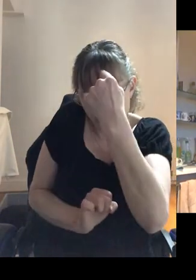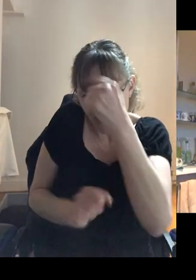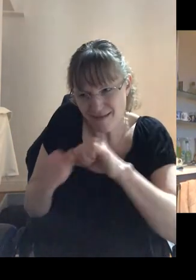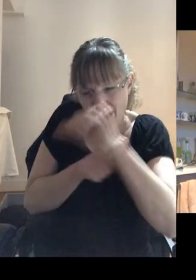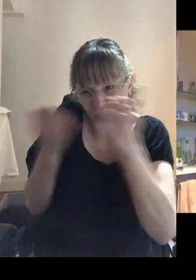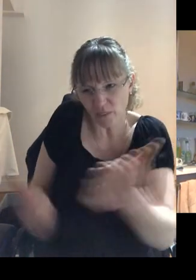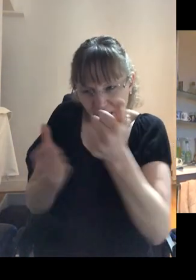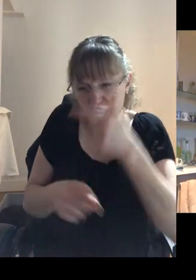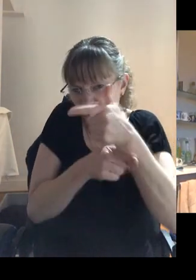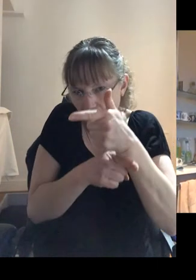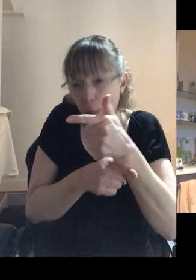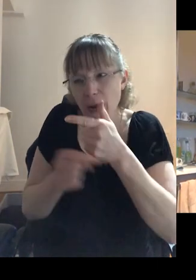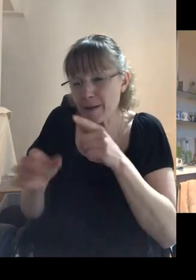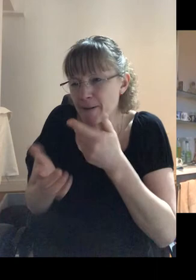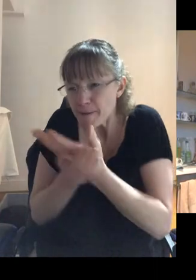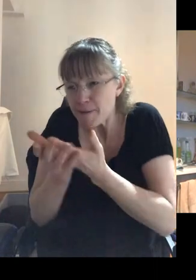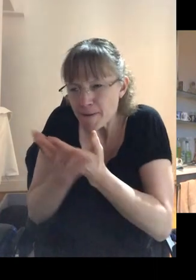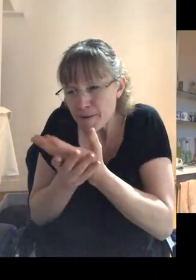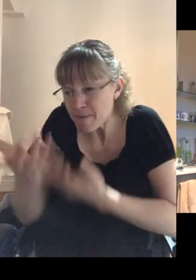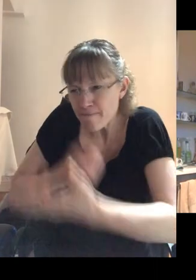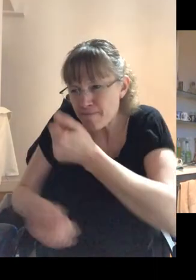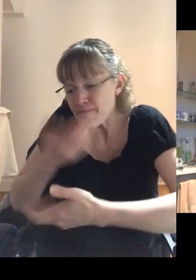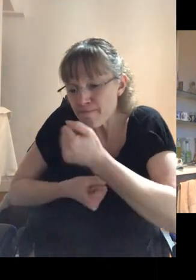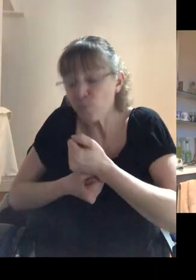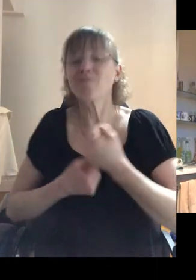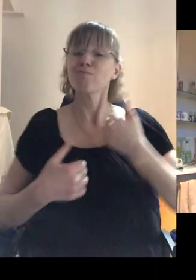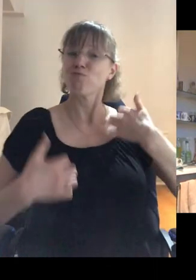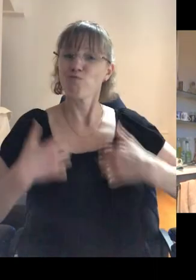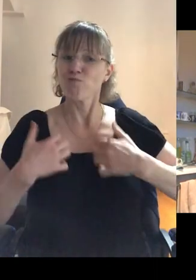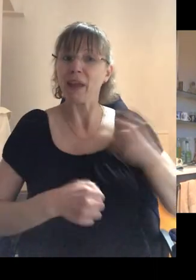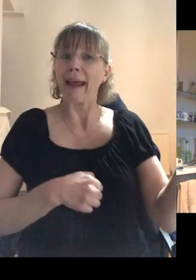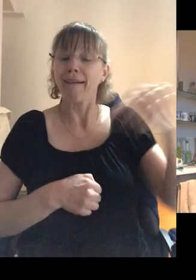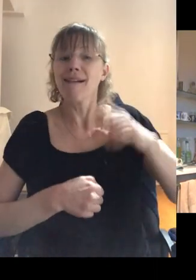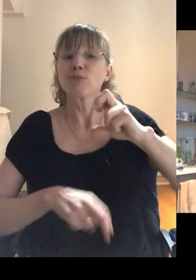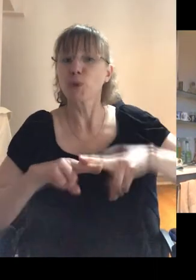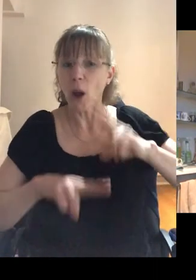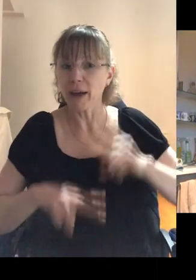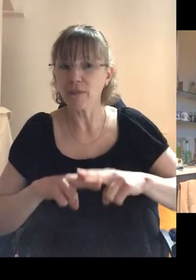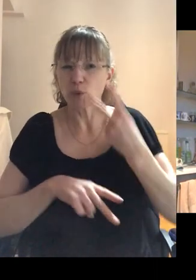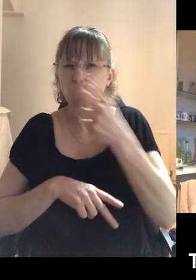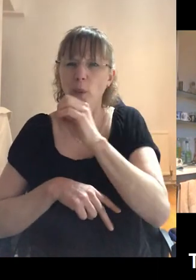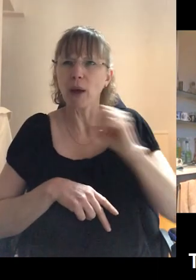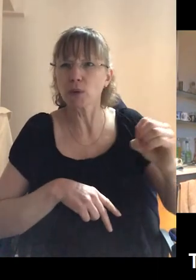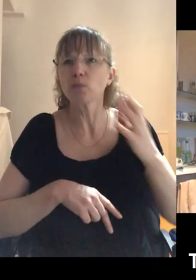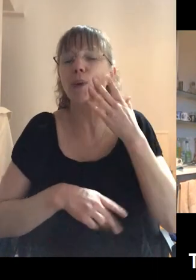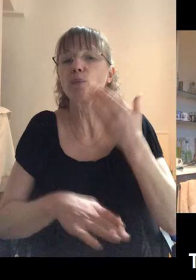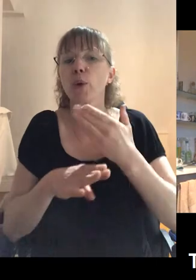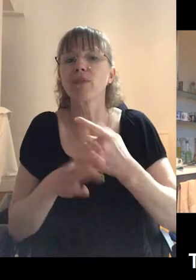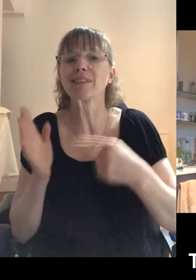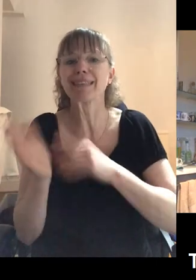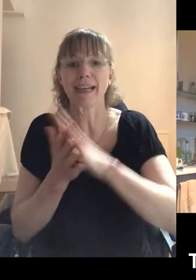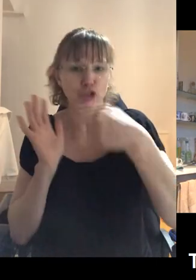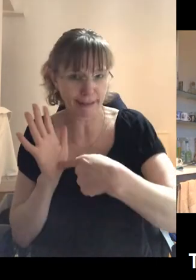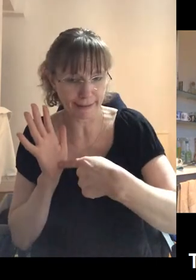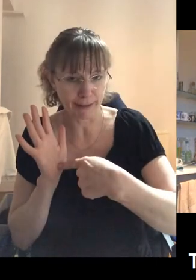this video. It's interesting. I came down to Cardiff in the two thousands when I was working for Terrence Higgins trust with